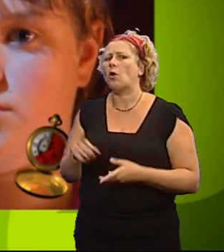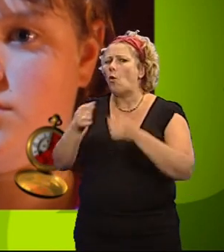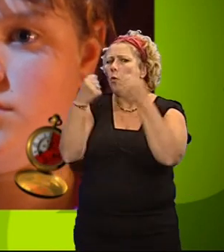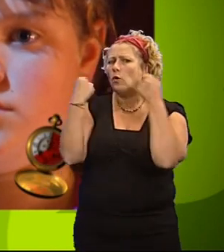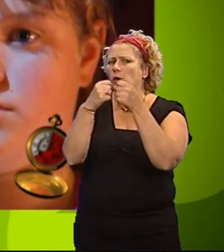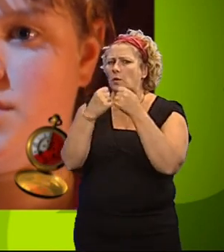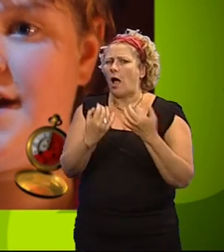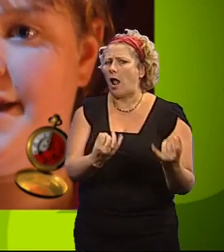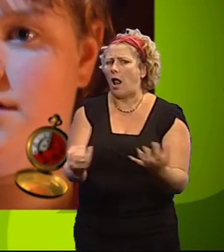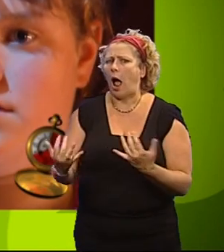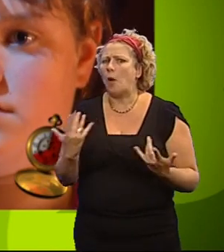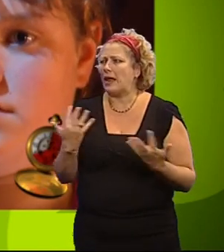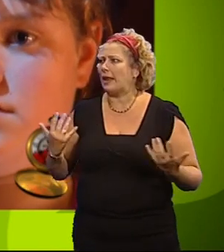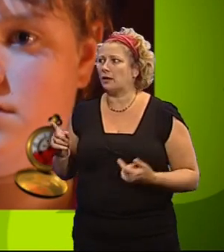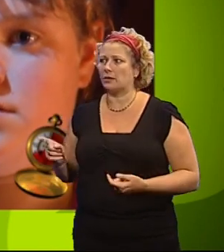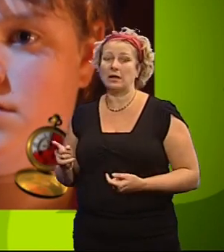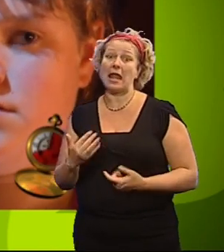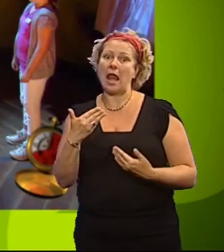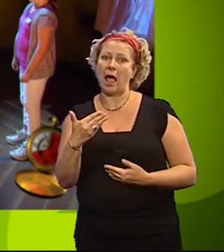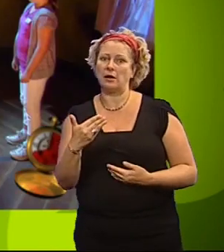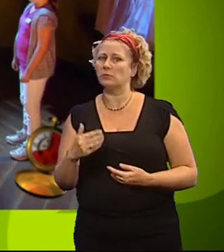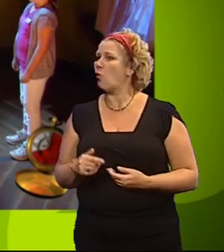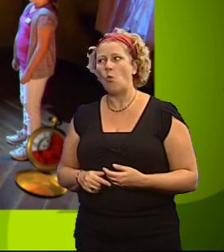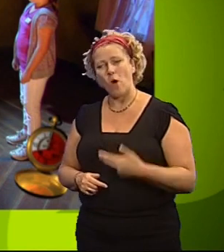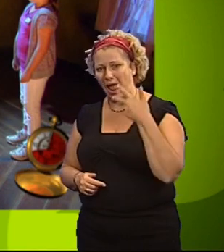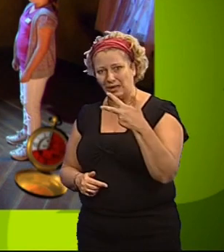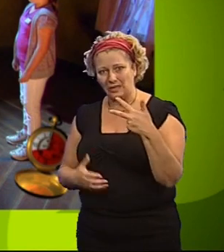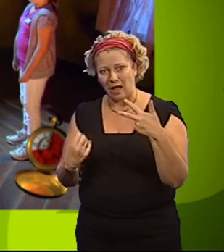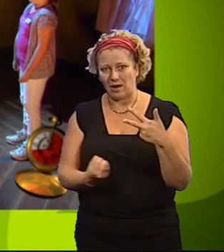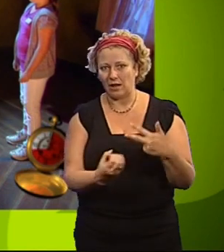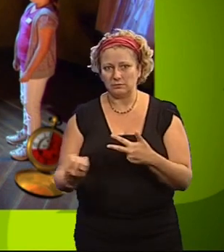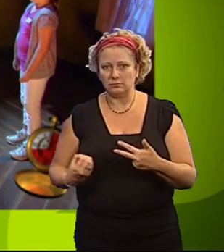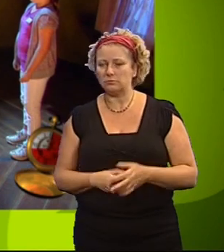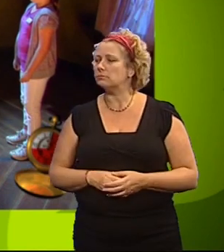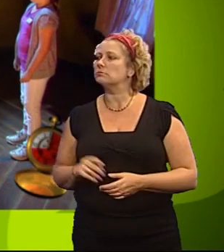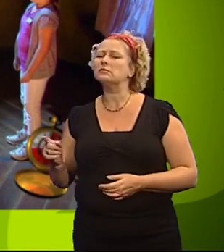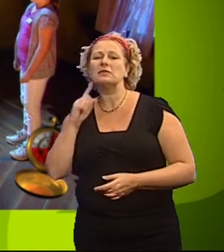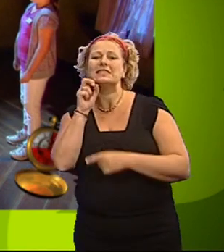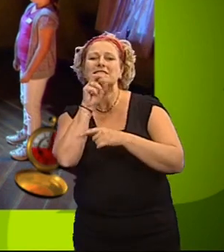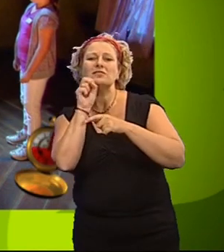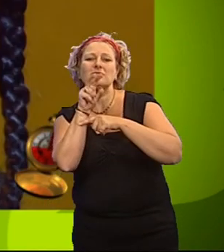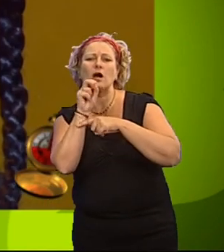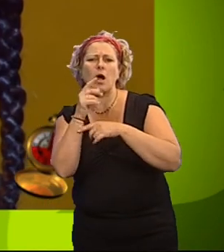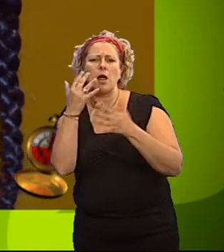floor lights were in the room? Nine. Incorrect. Eight. Rene, in snake attack, what number was on the wall?